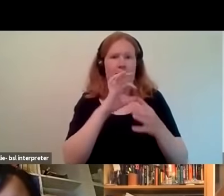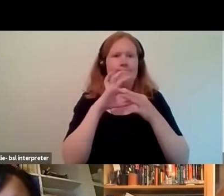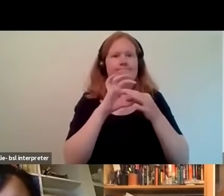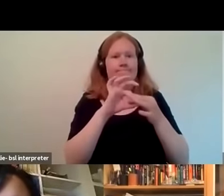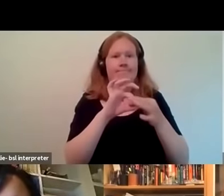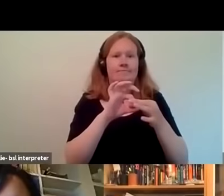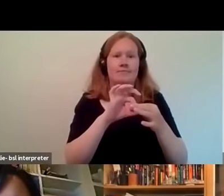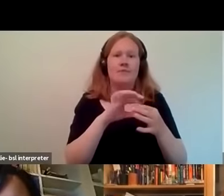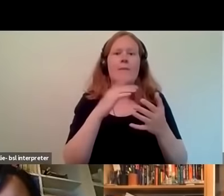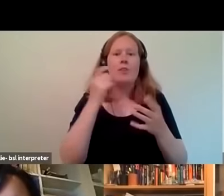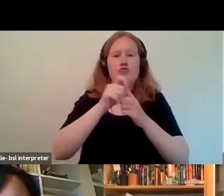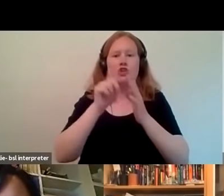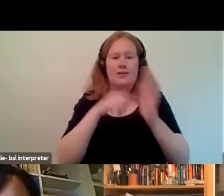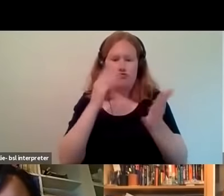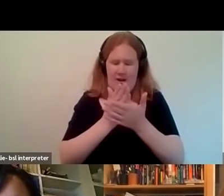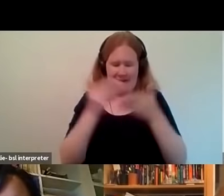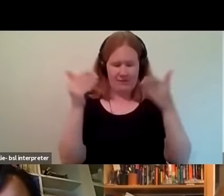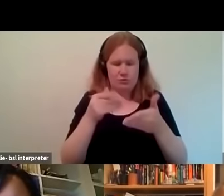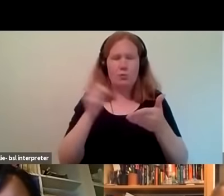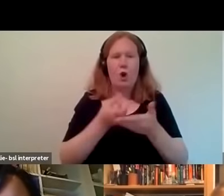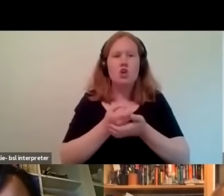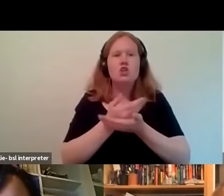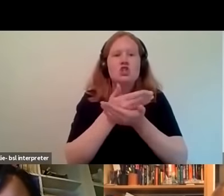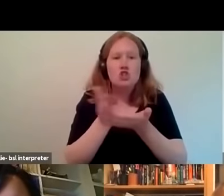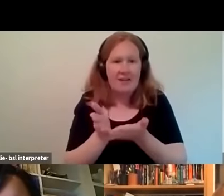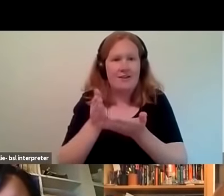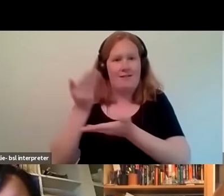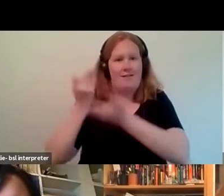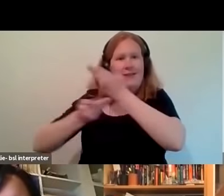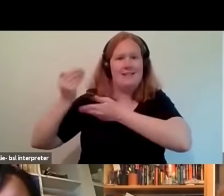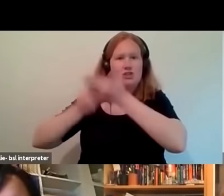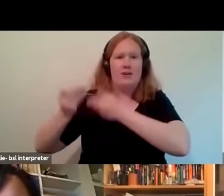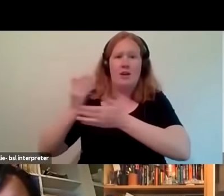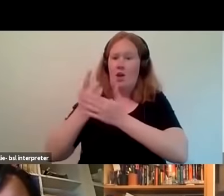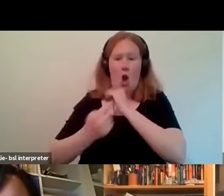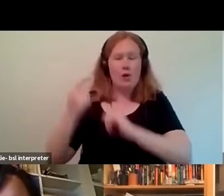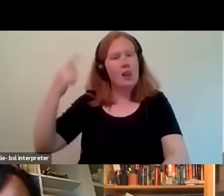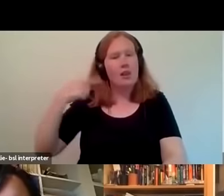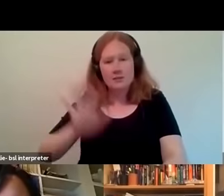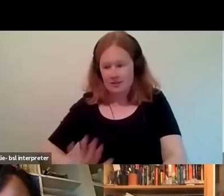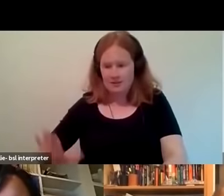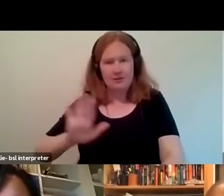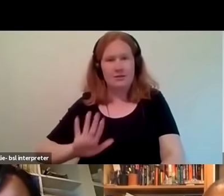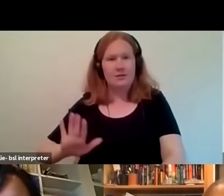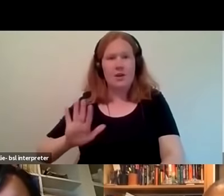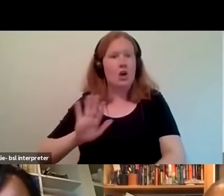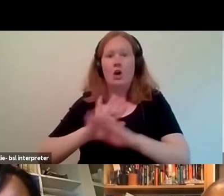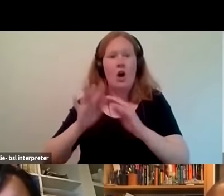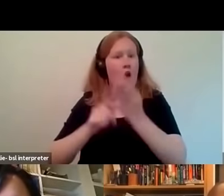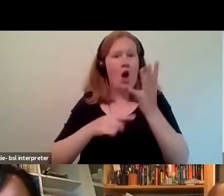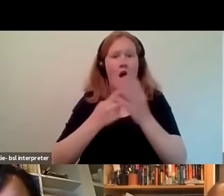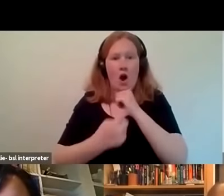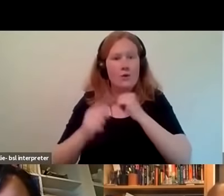about disseminating sharing and profiling that history not just in london not just in the uk